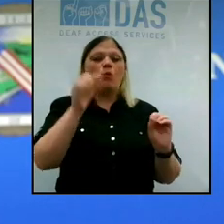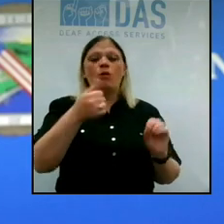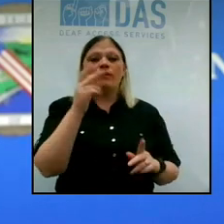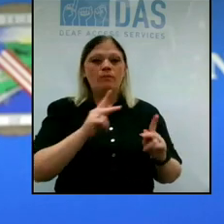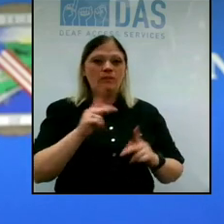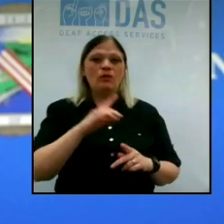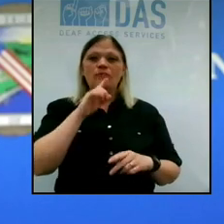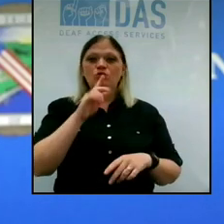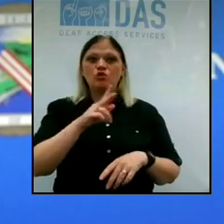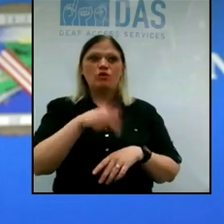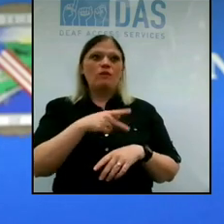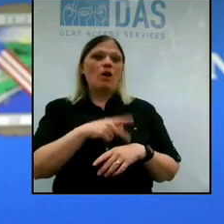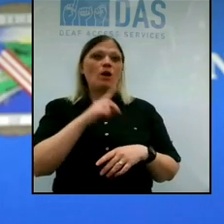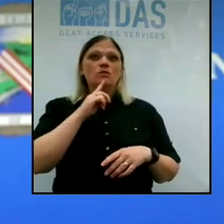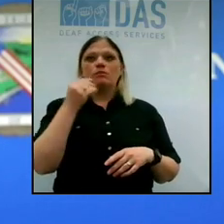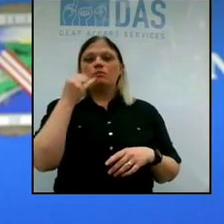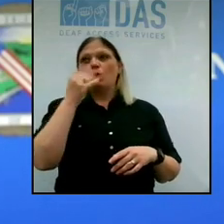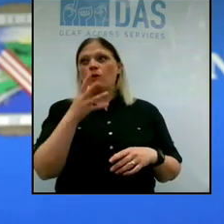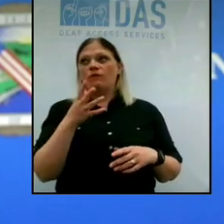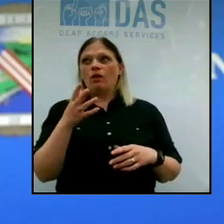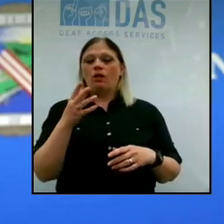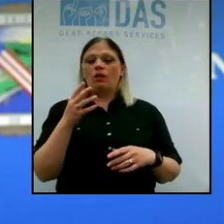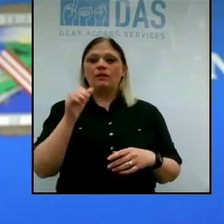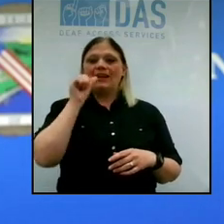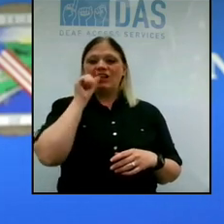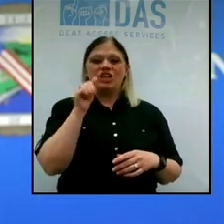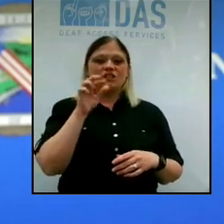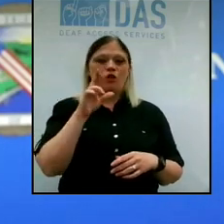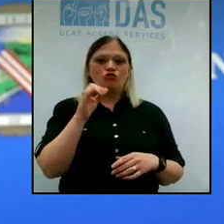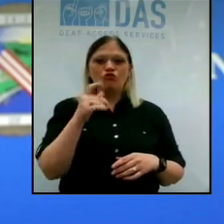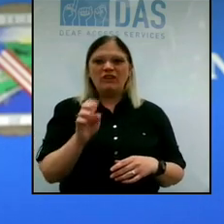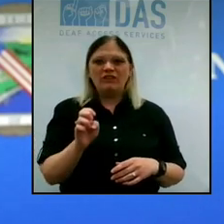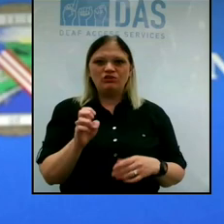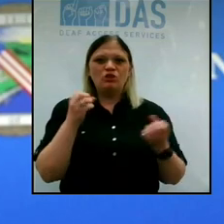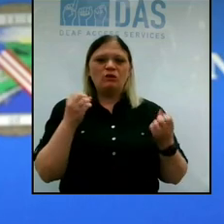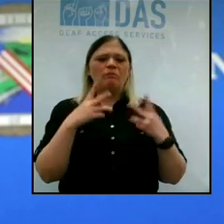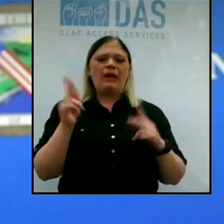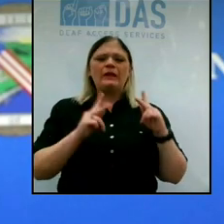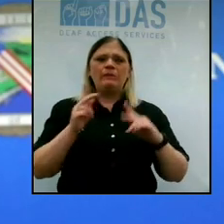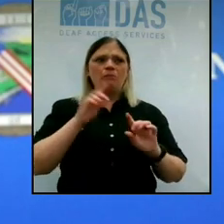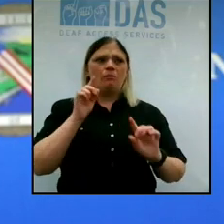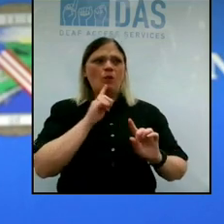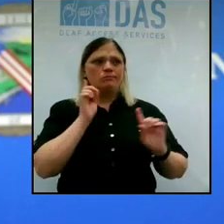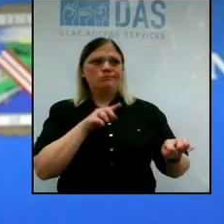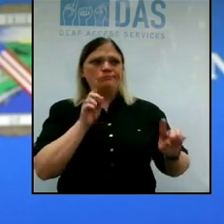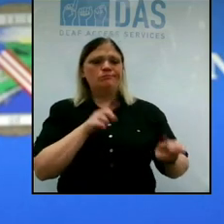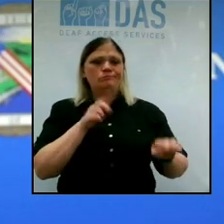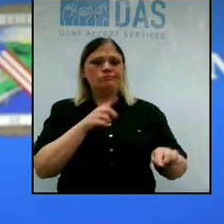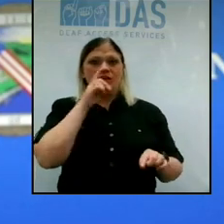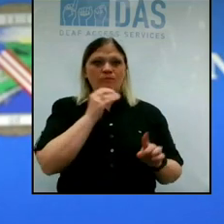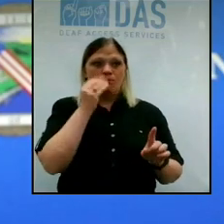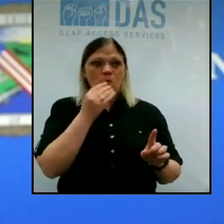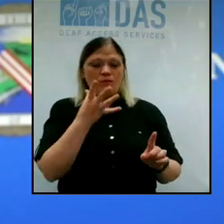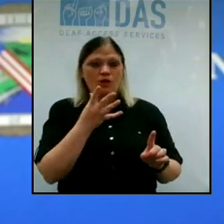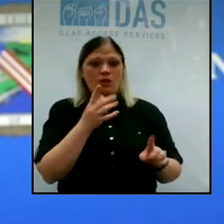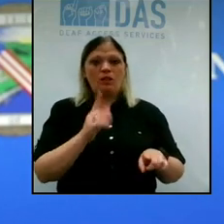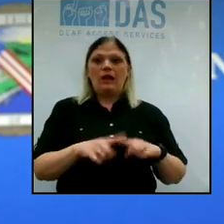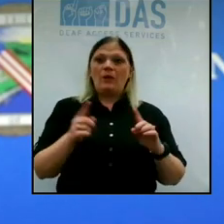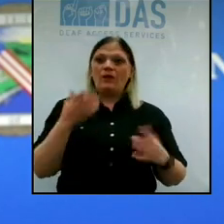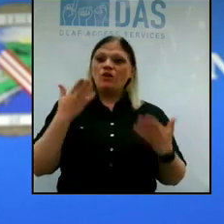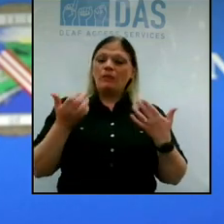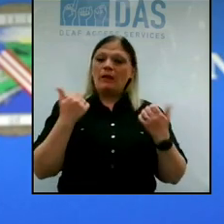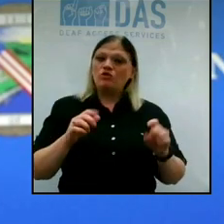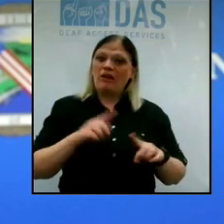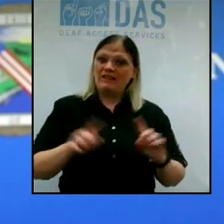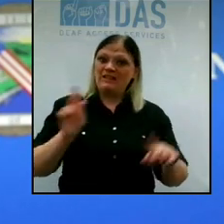parks are going to be beautiful, and especially at Chestnut Ridge, and a lot of people go there because they're so beautiful. However, you should try to go to a